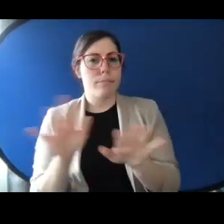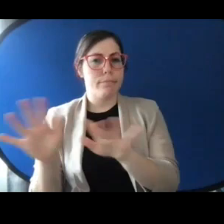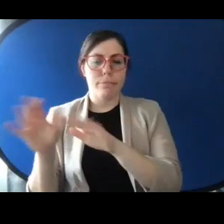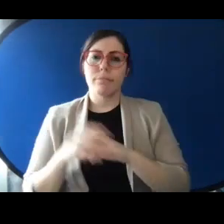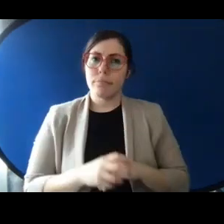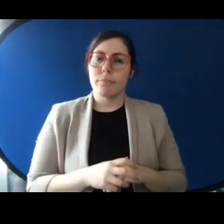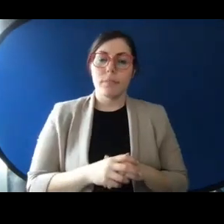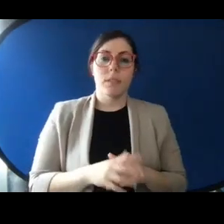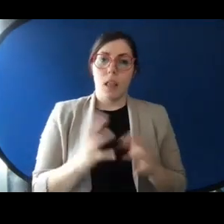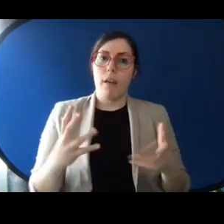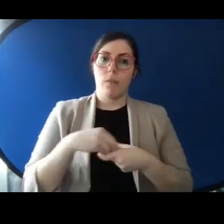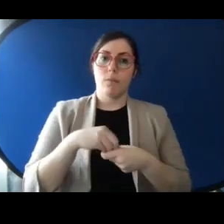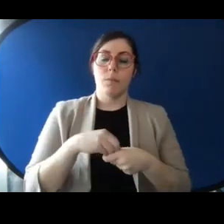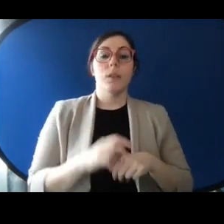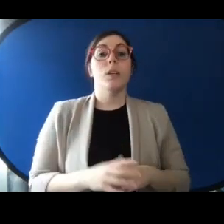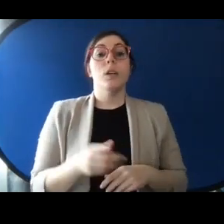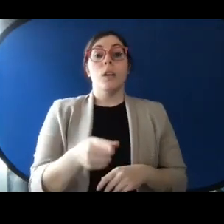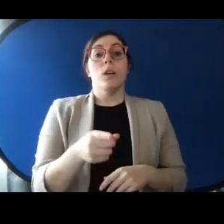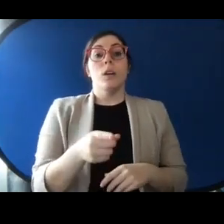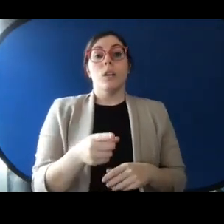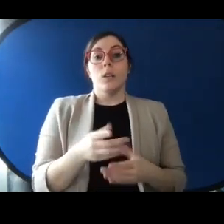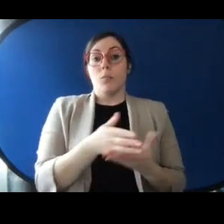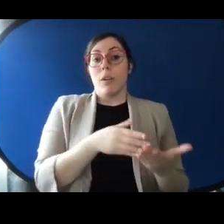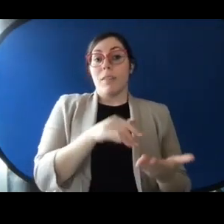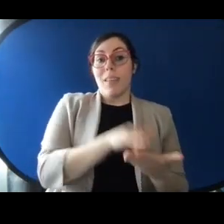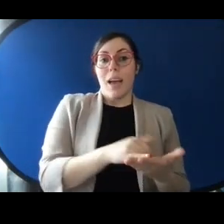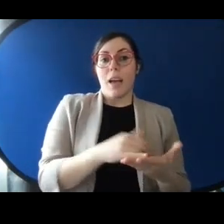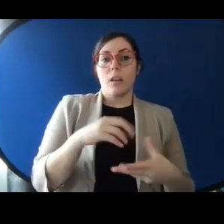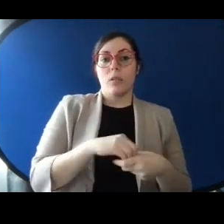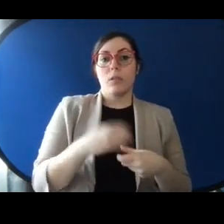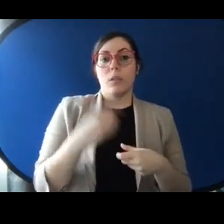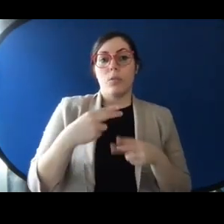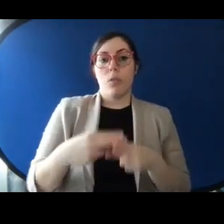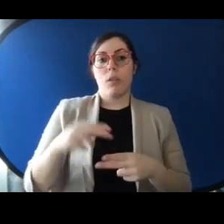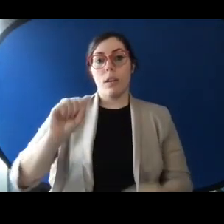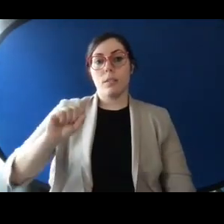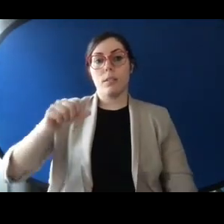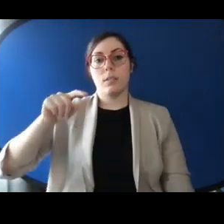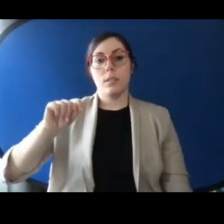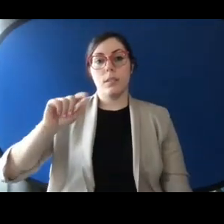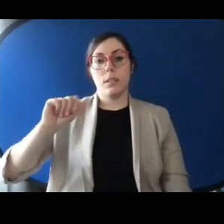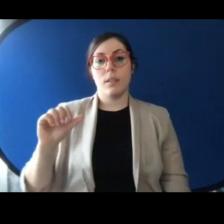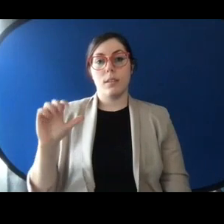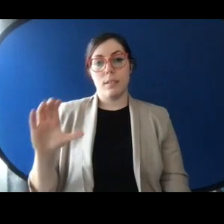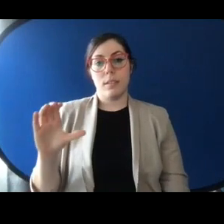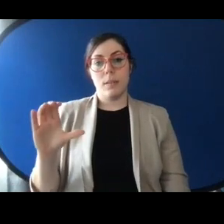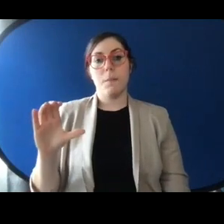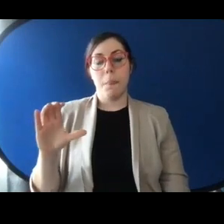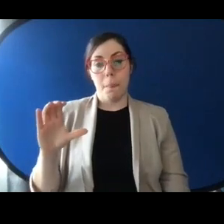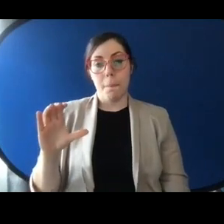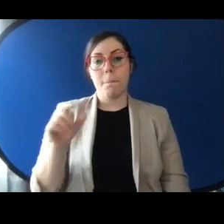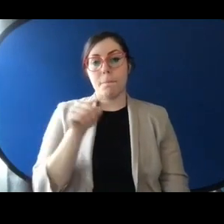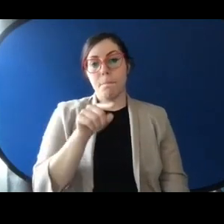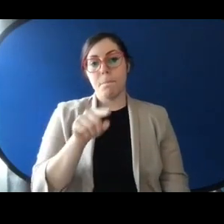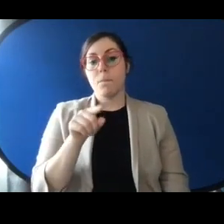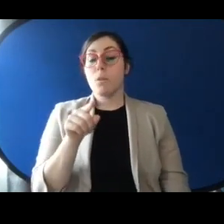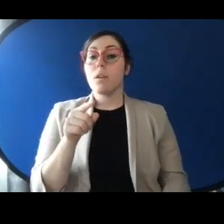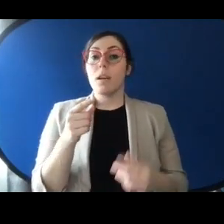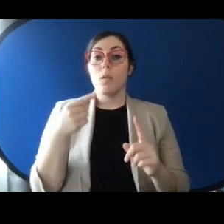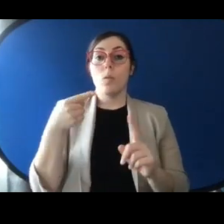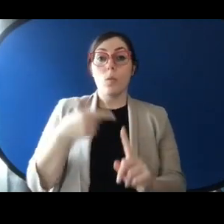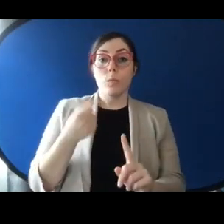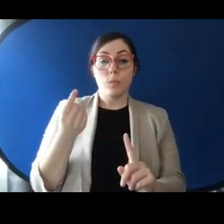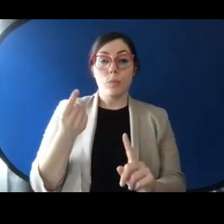As a part of this, there's a specification called spatial temporal asset catalogs, which is trying to capture this process